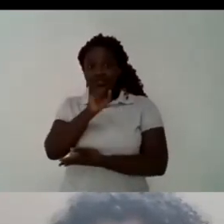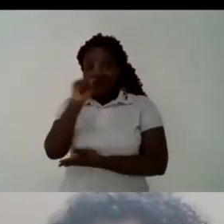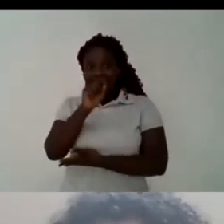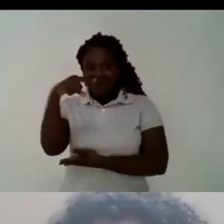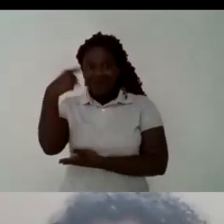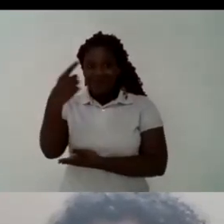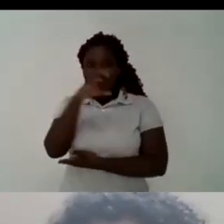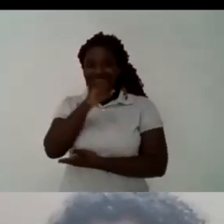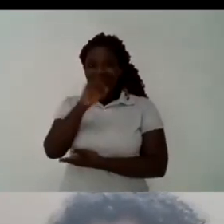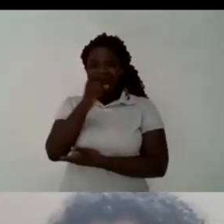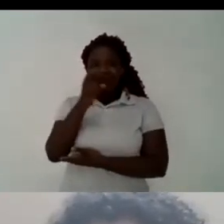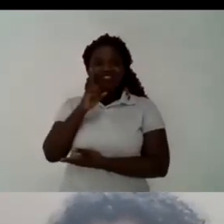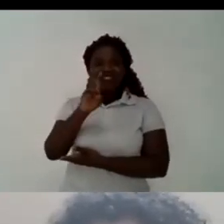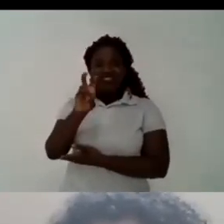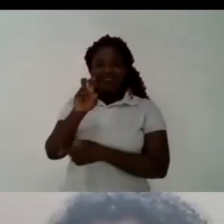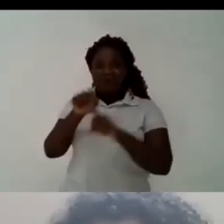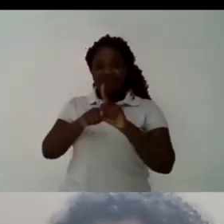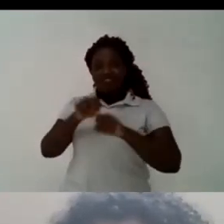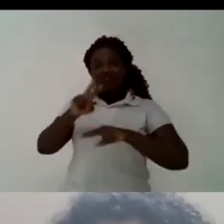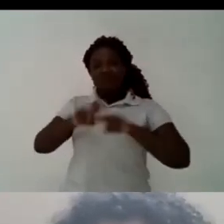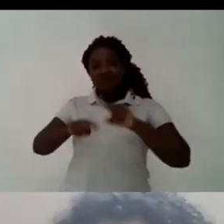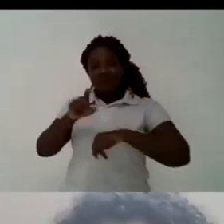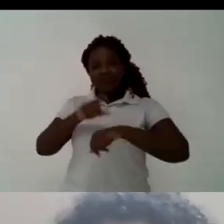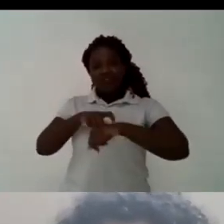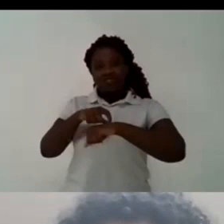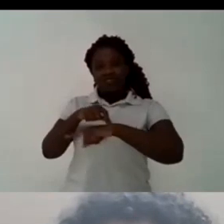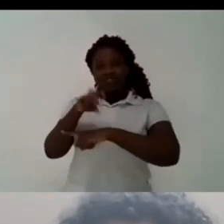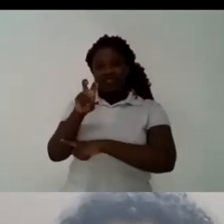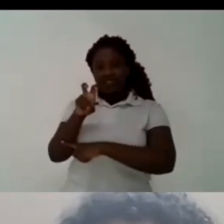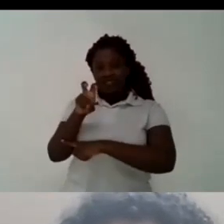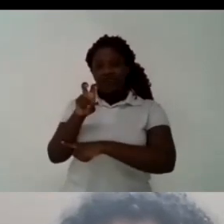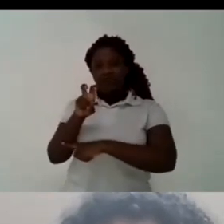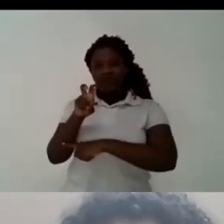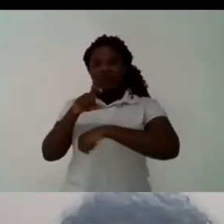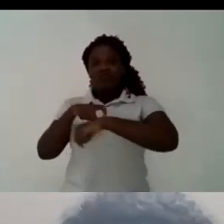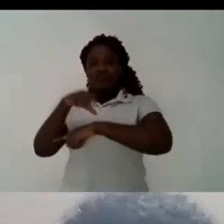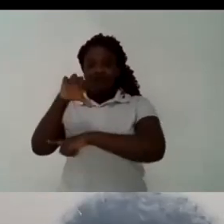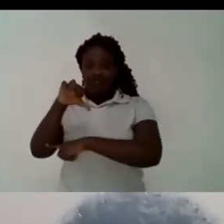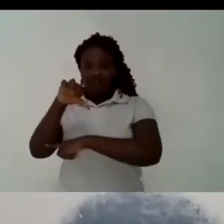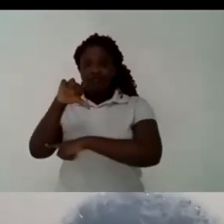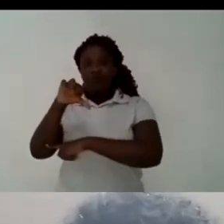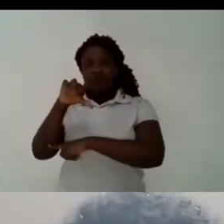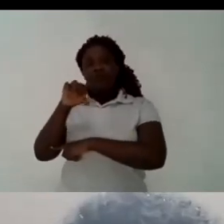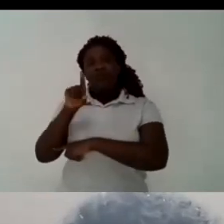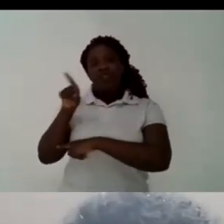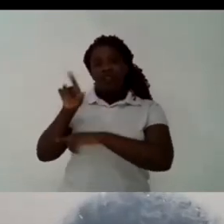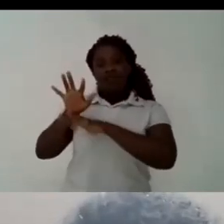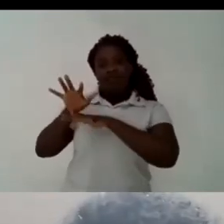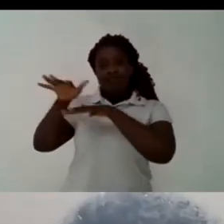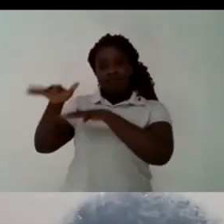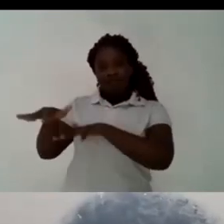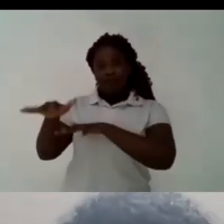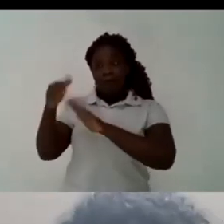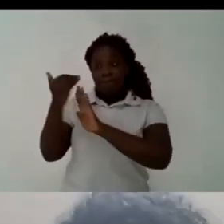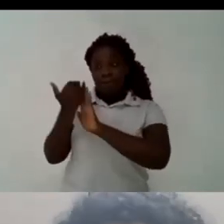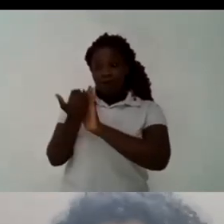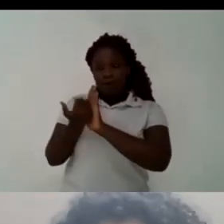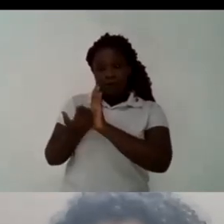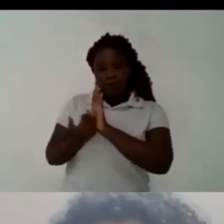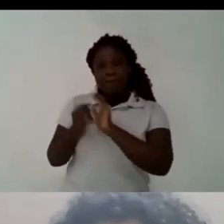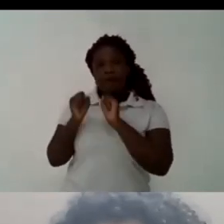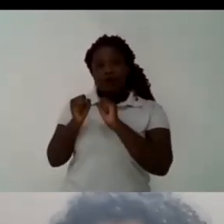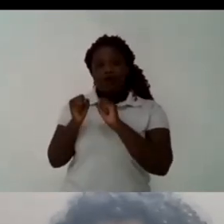forum uk will happen on the 5th of june at 5 p.m uk and